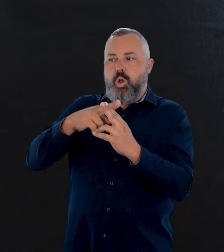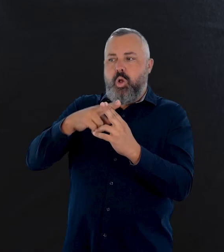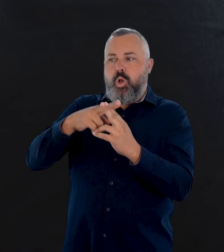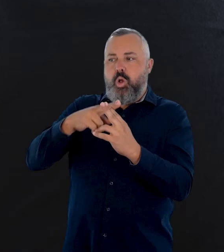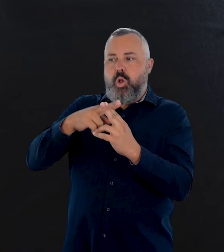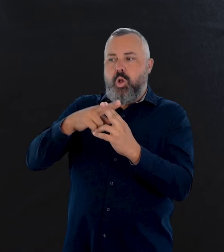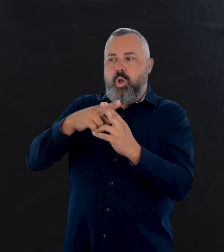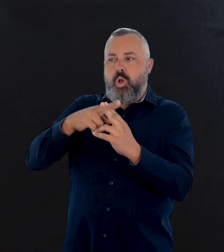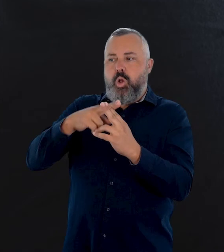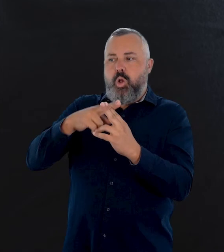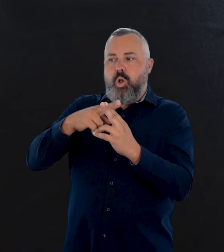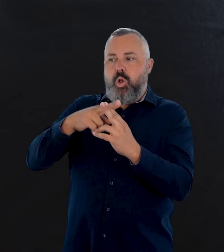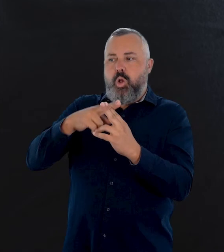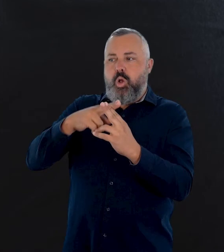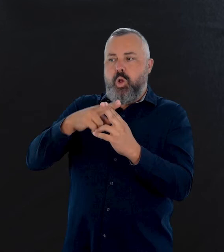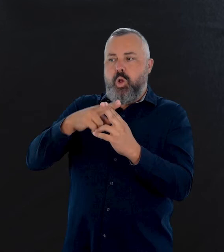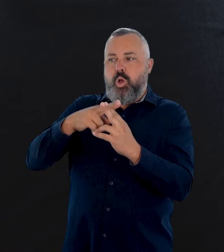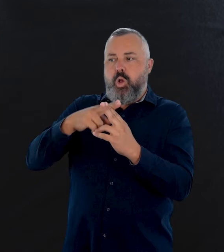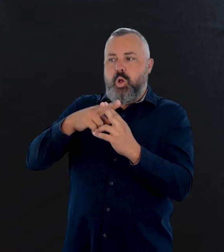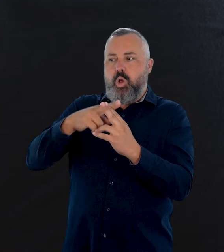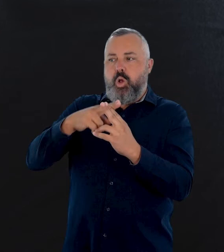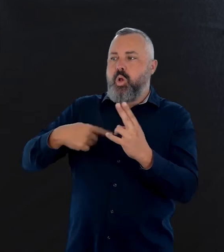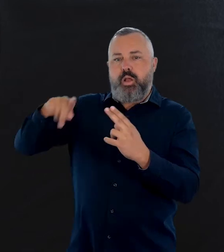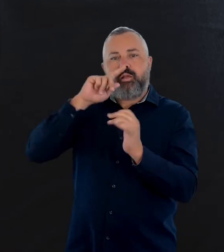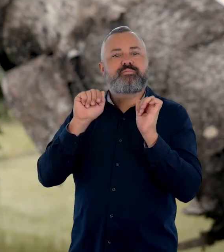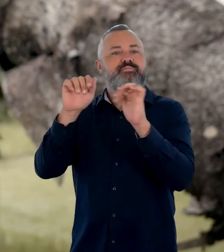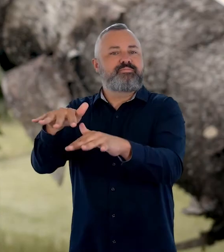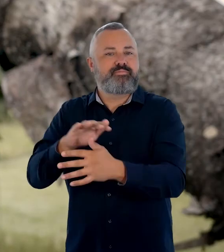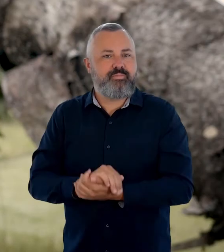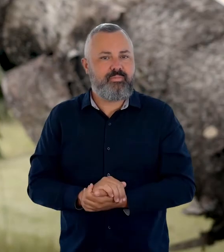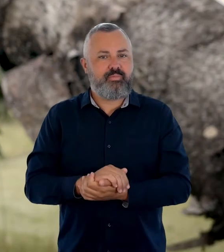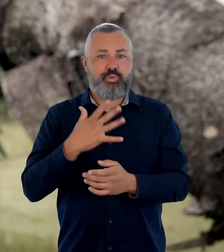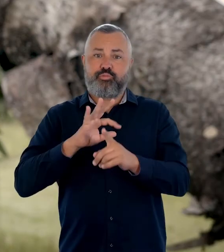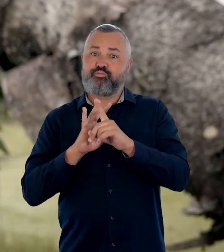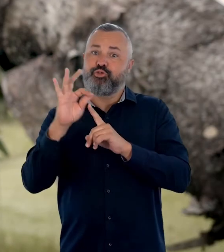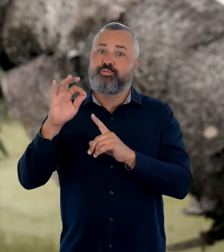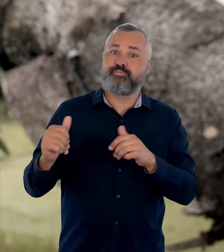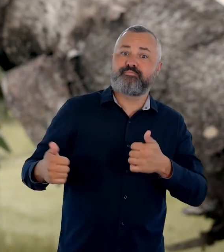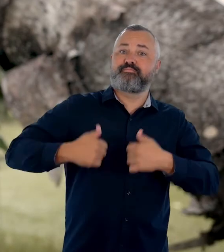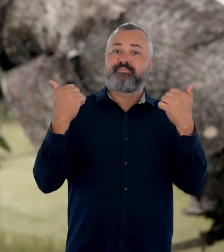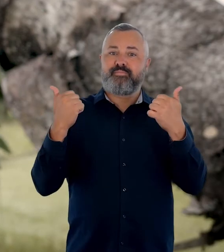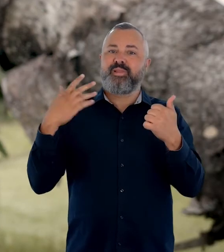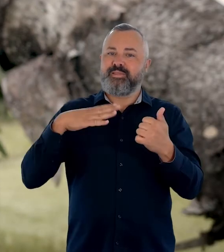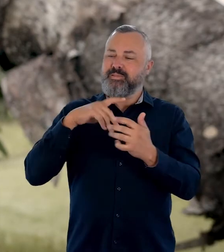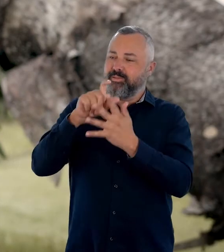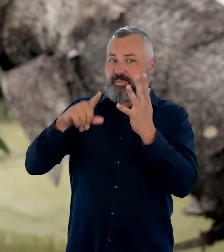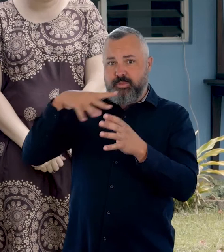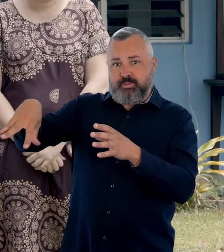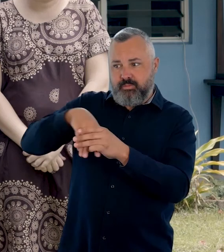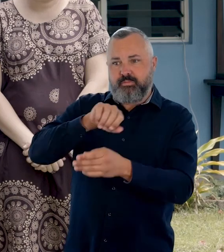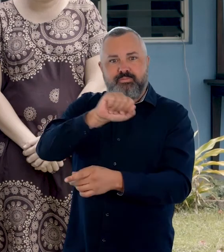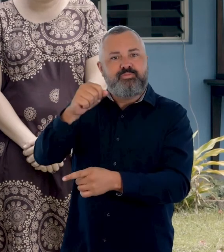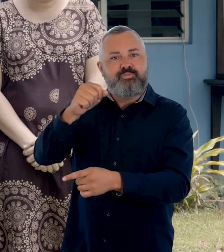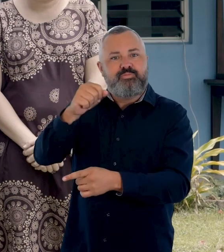as well as healthcare workers preparing and administering vaccinations. Include the voices of people with disabilities in recovery